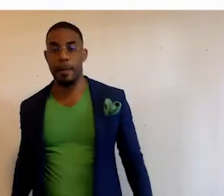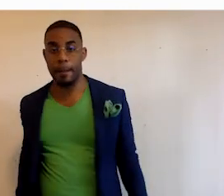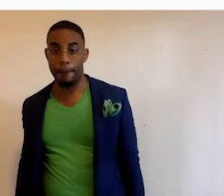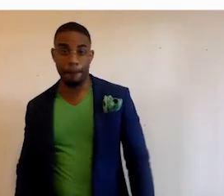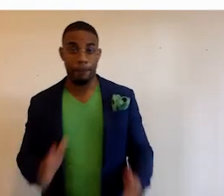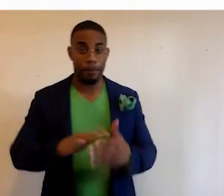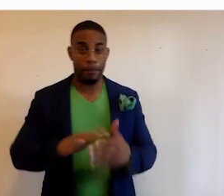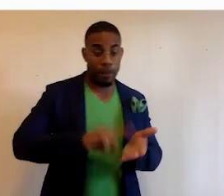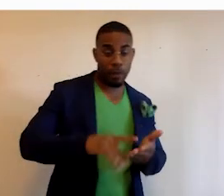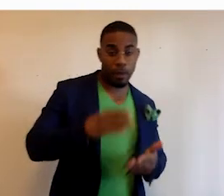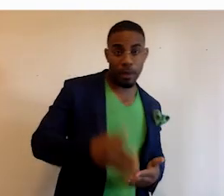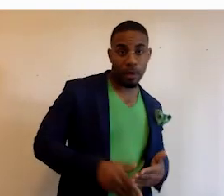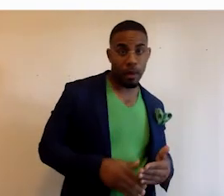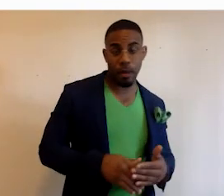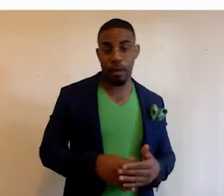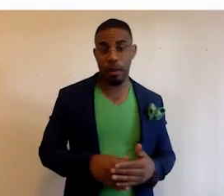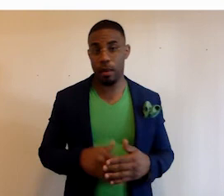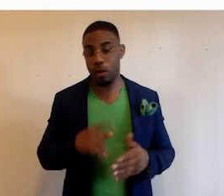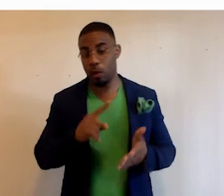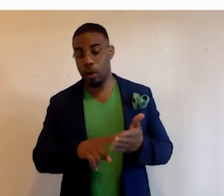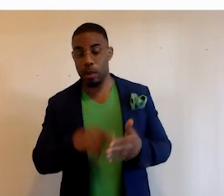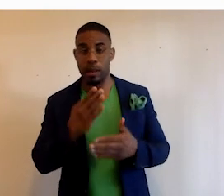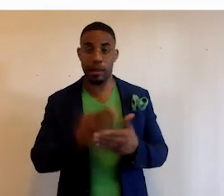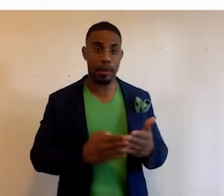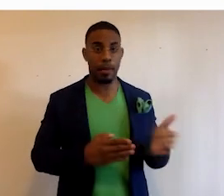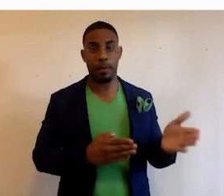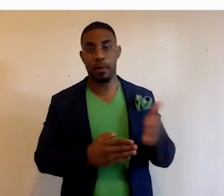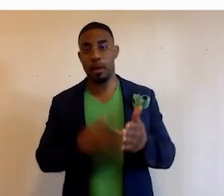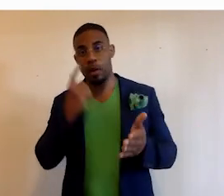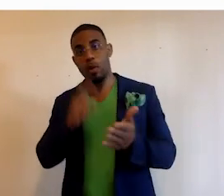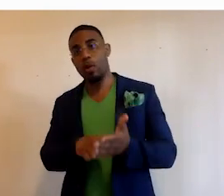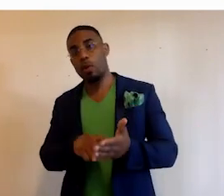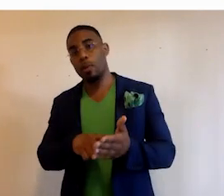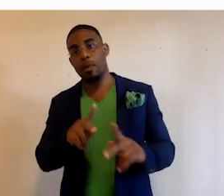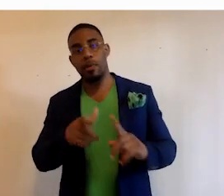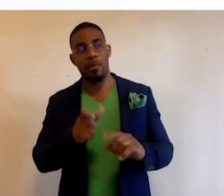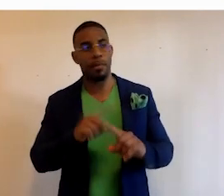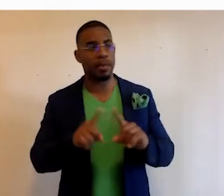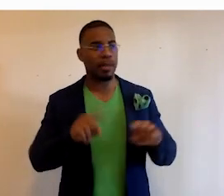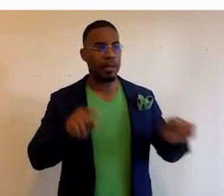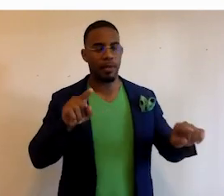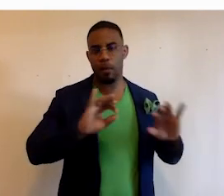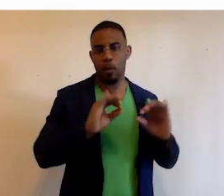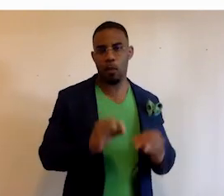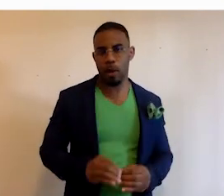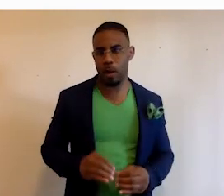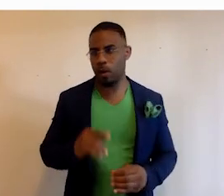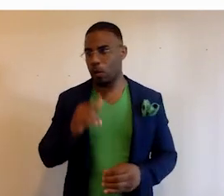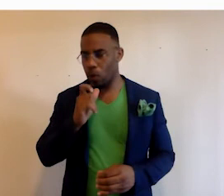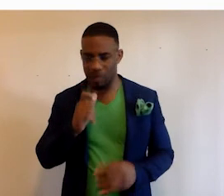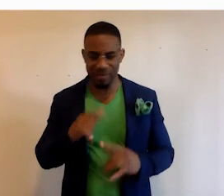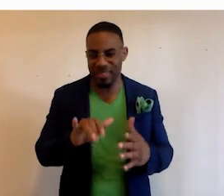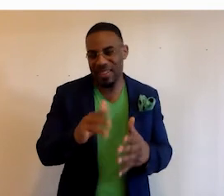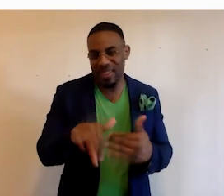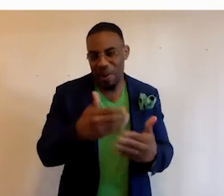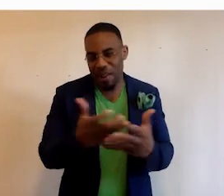research side, you know, researching some of the notable folks from different organizations, schools, et cetera, you know,